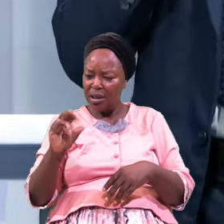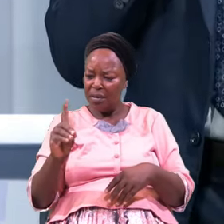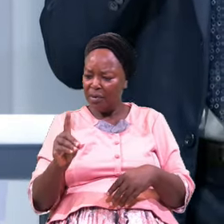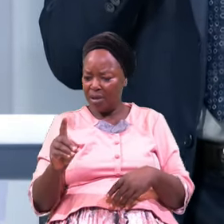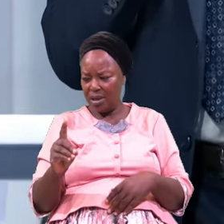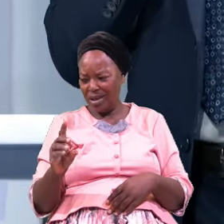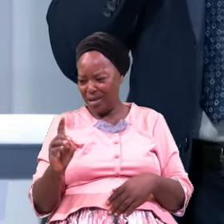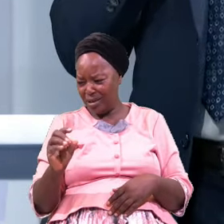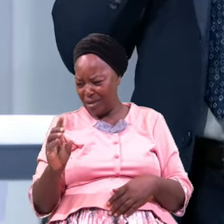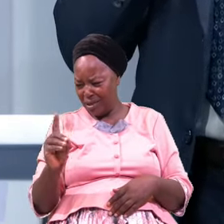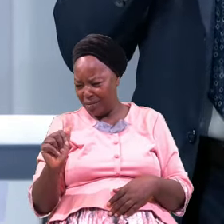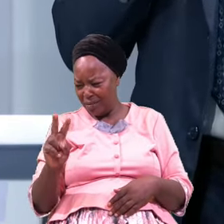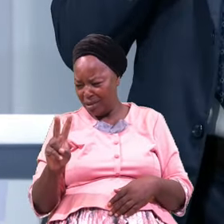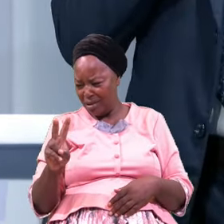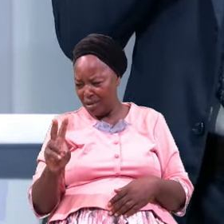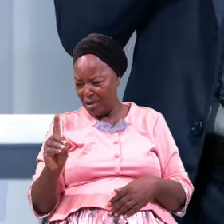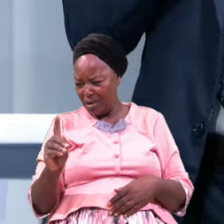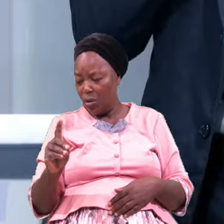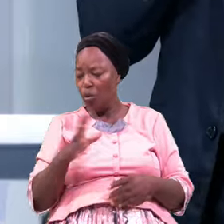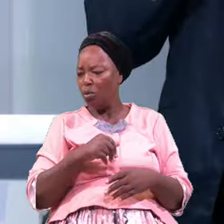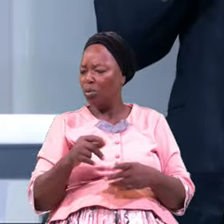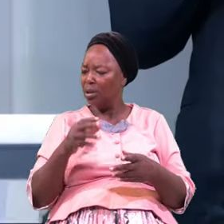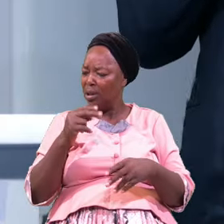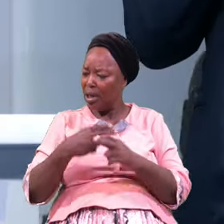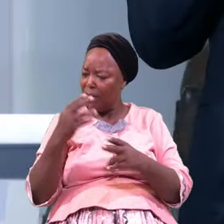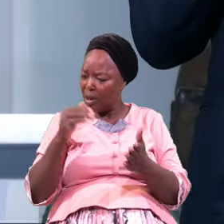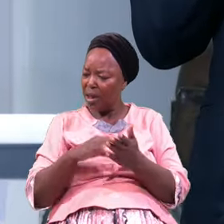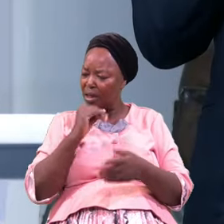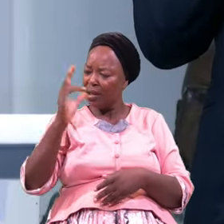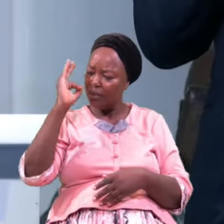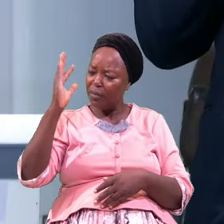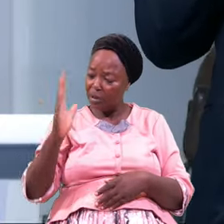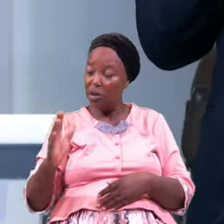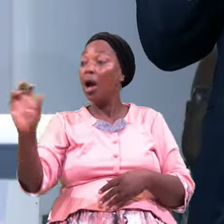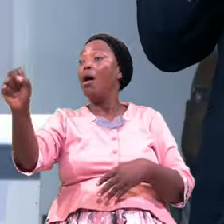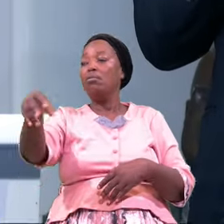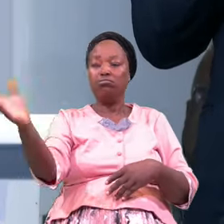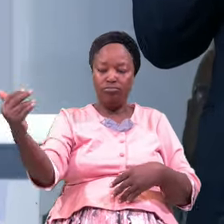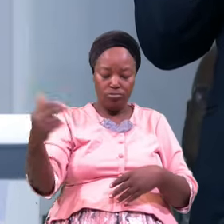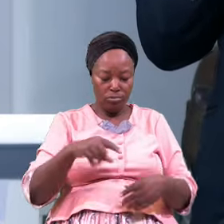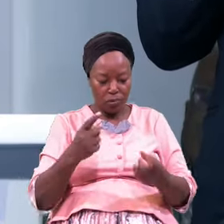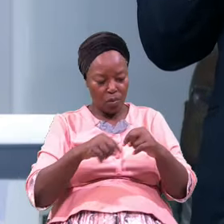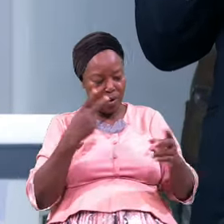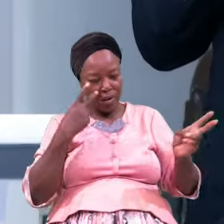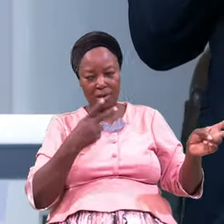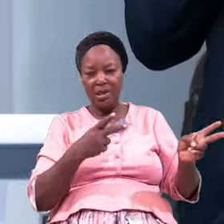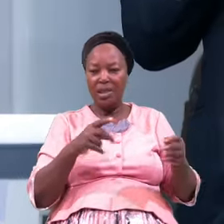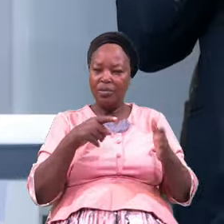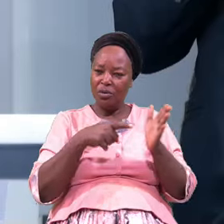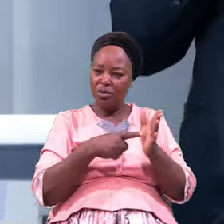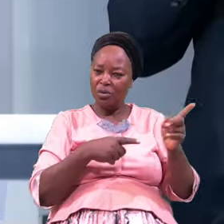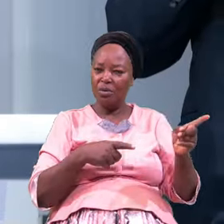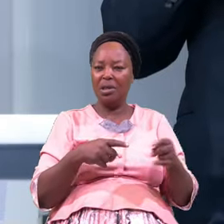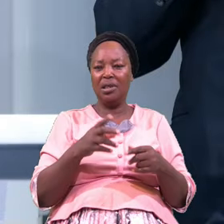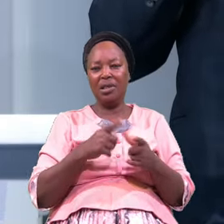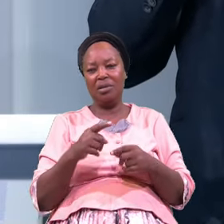Or Grand Frere I Don't Know The Name Just Put It There So That We Can Be Able To Visit You